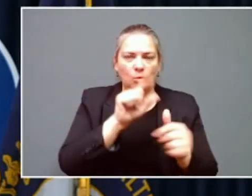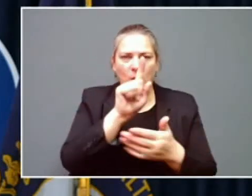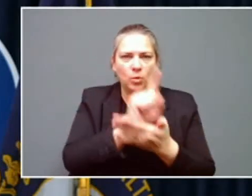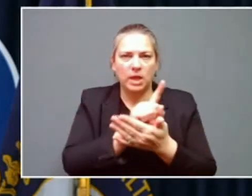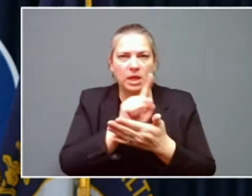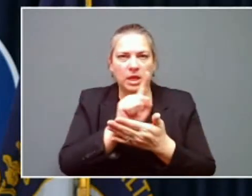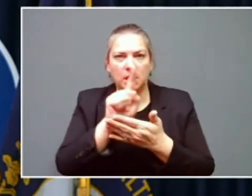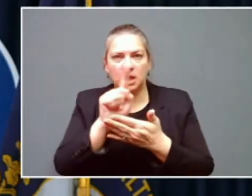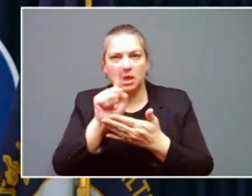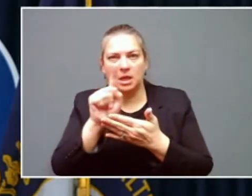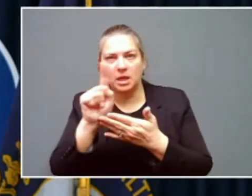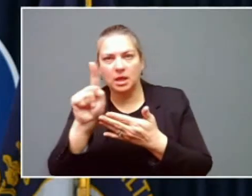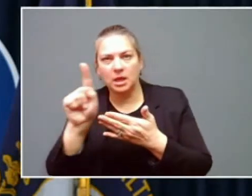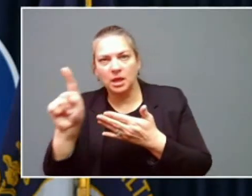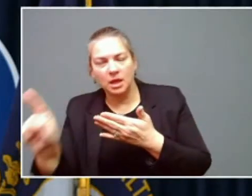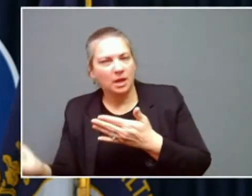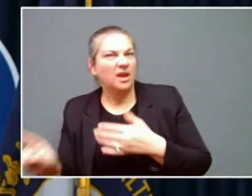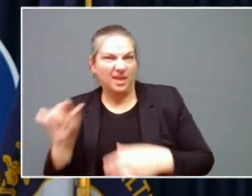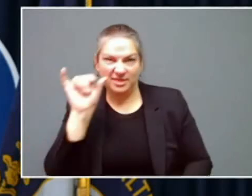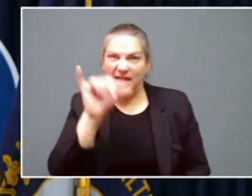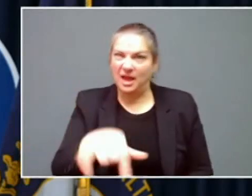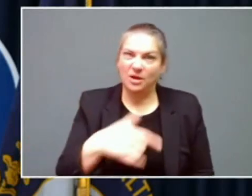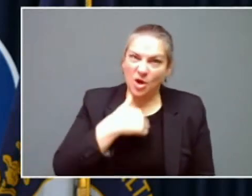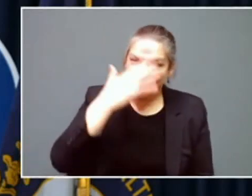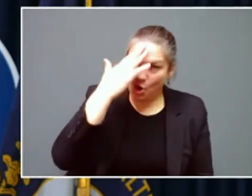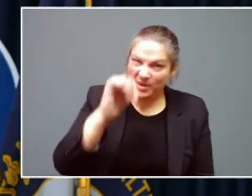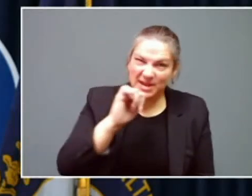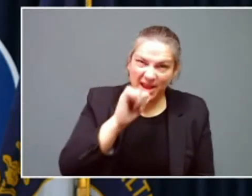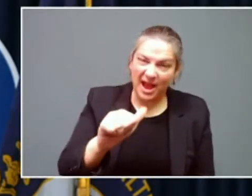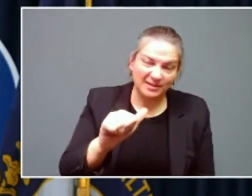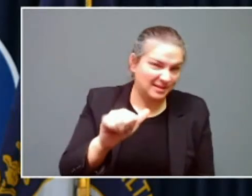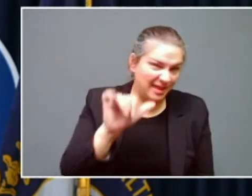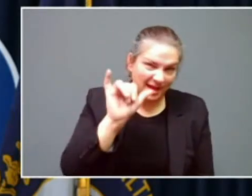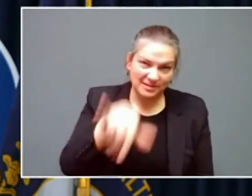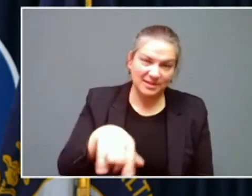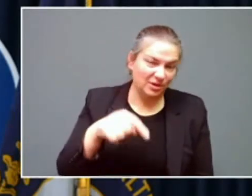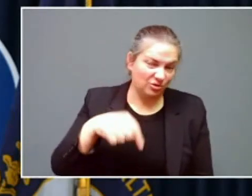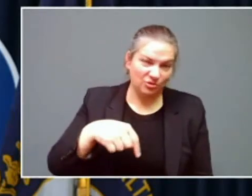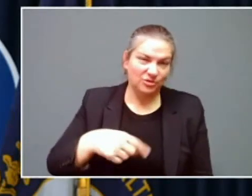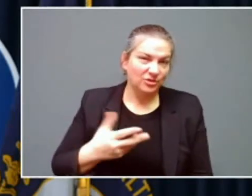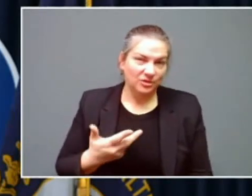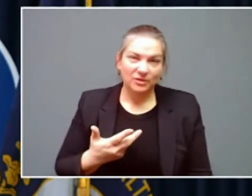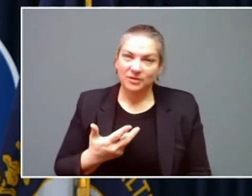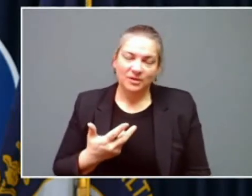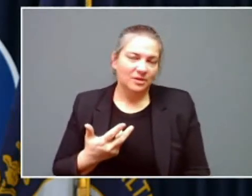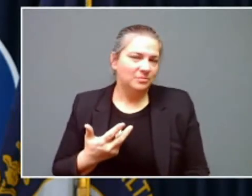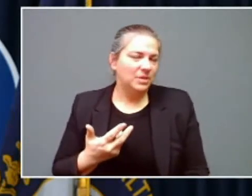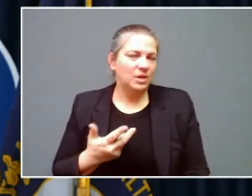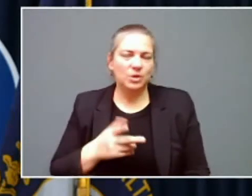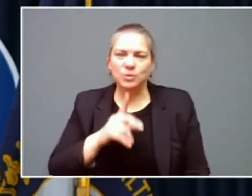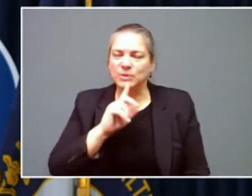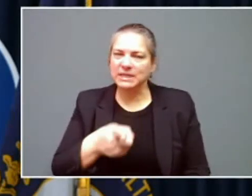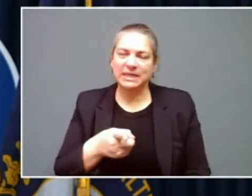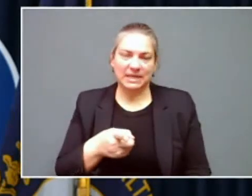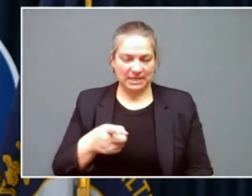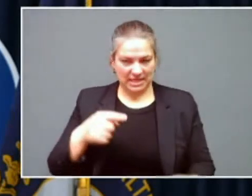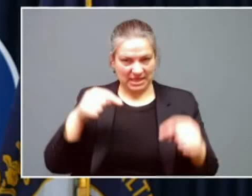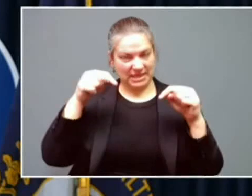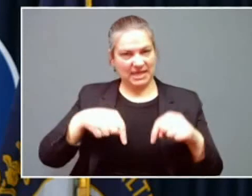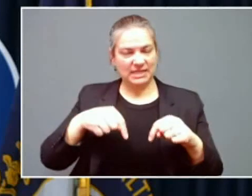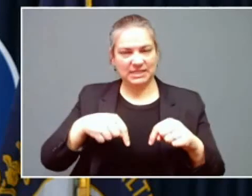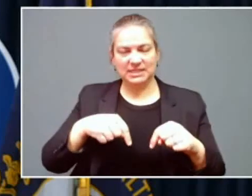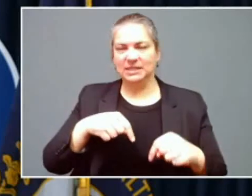conditions won't be present in this one. But with all that said, this is an incredibly